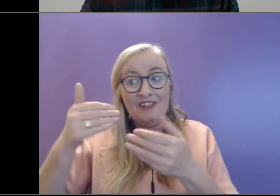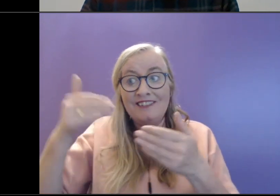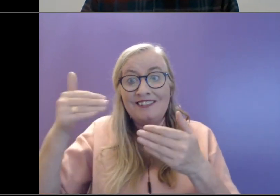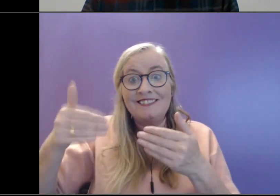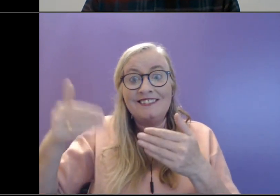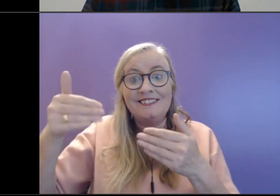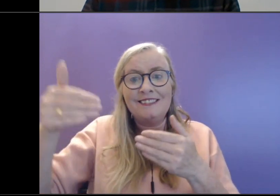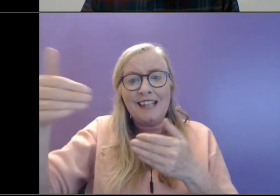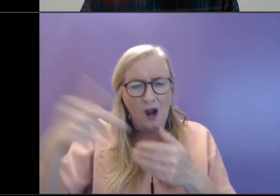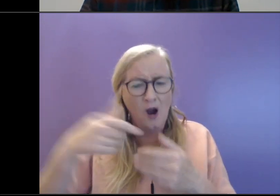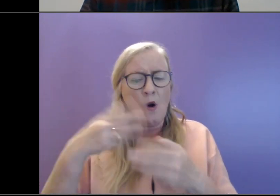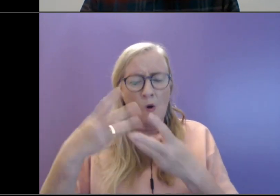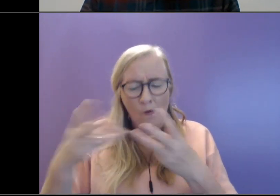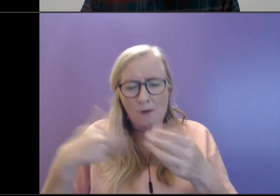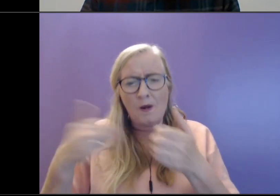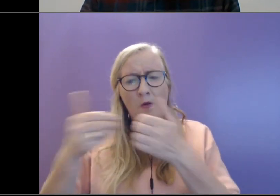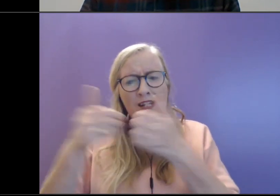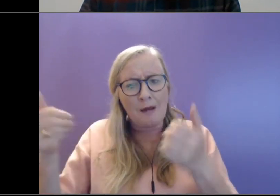they were separated from,